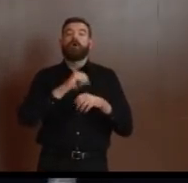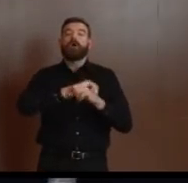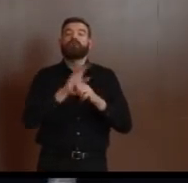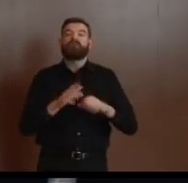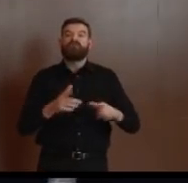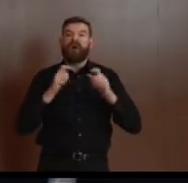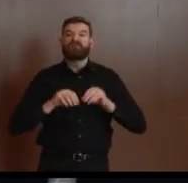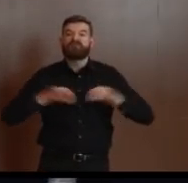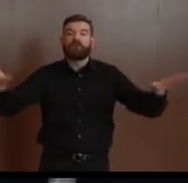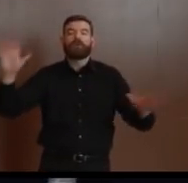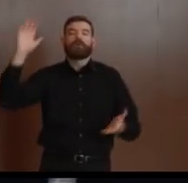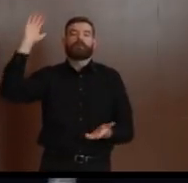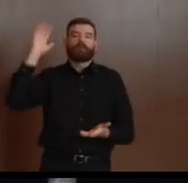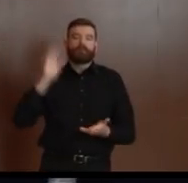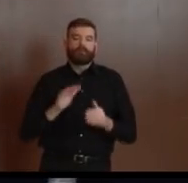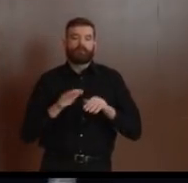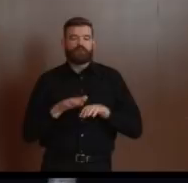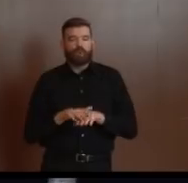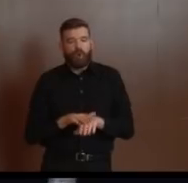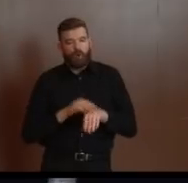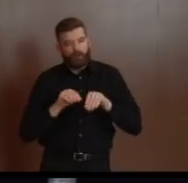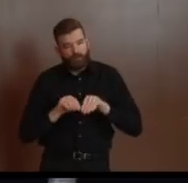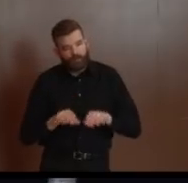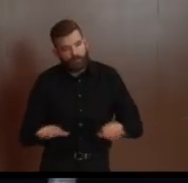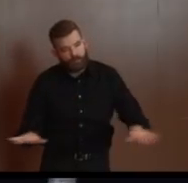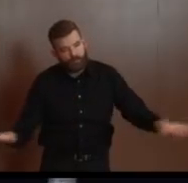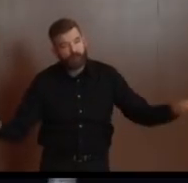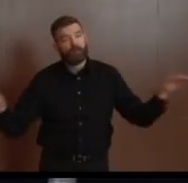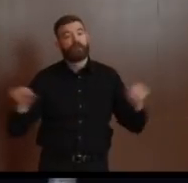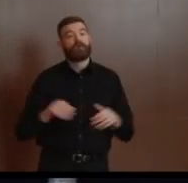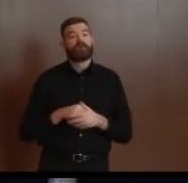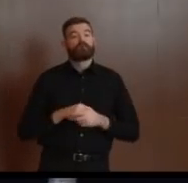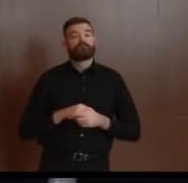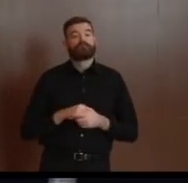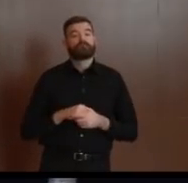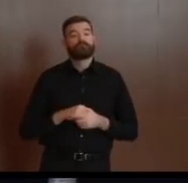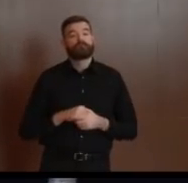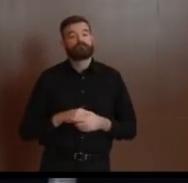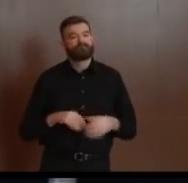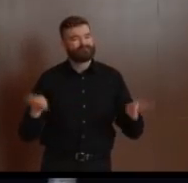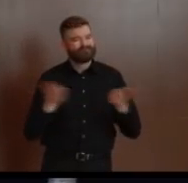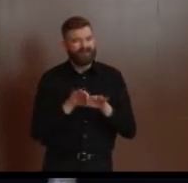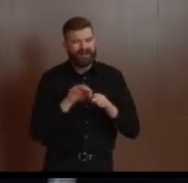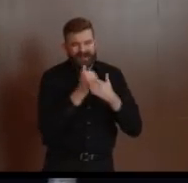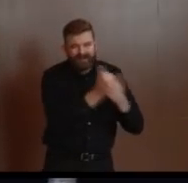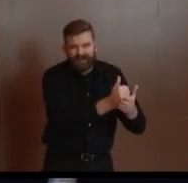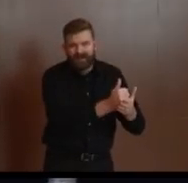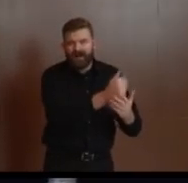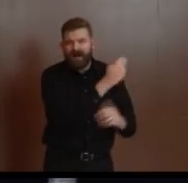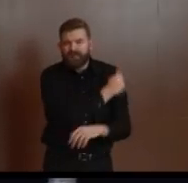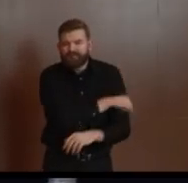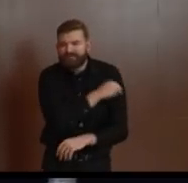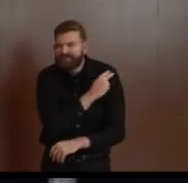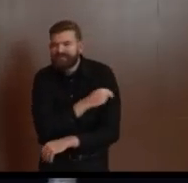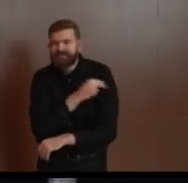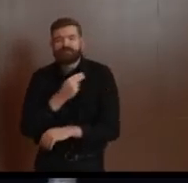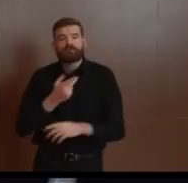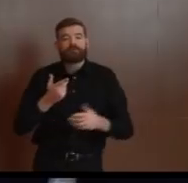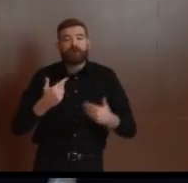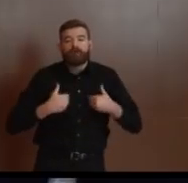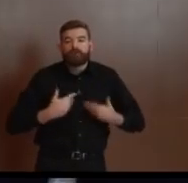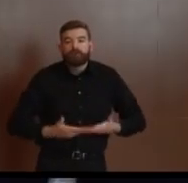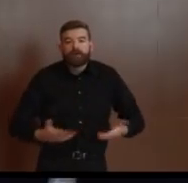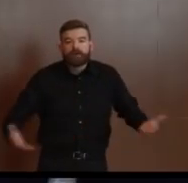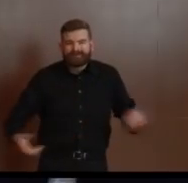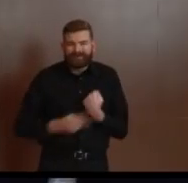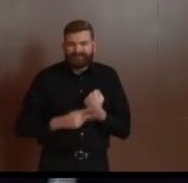it helps us conserve healthcare resources. Our healthcare professionals are making sacrifices every day. They're caring for sick